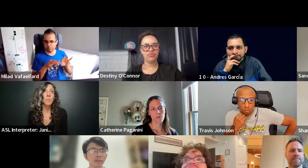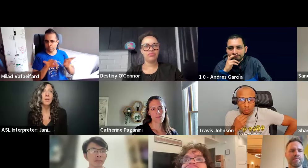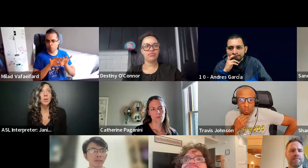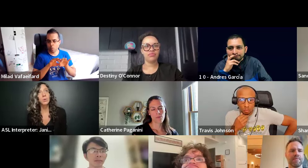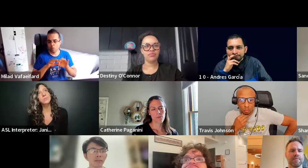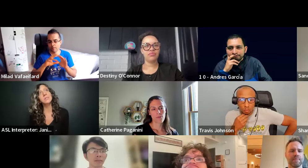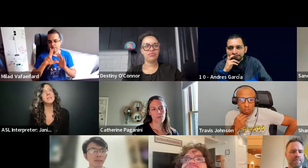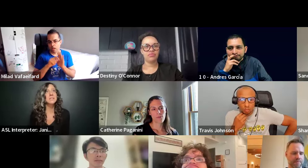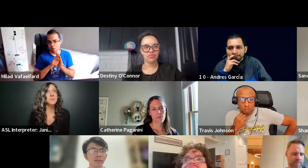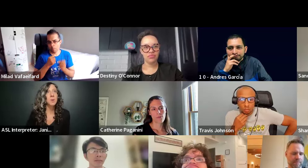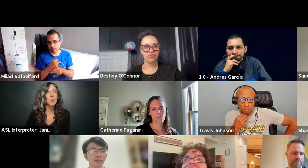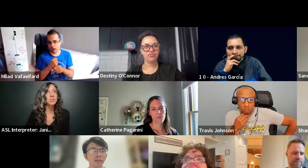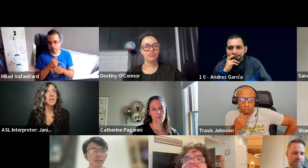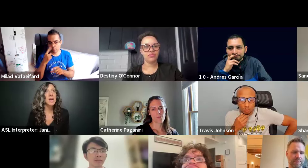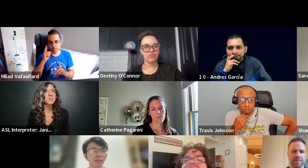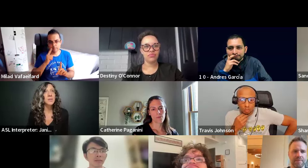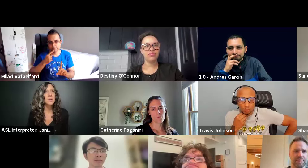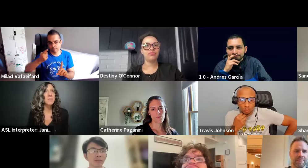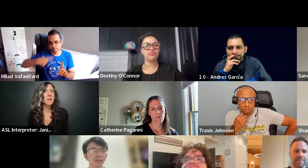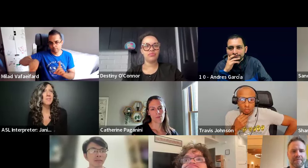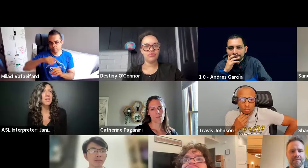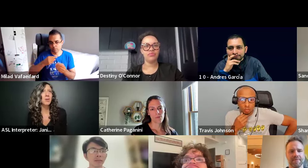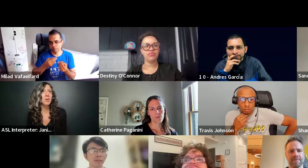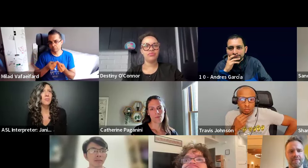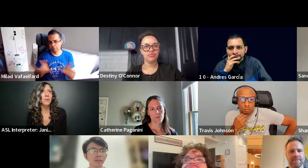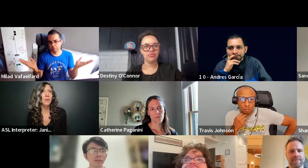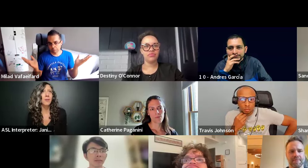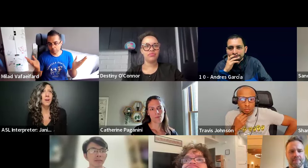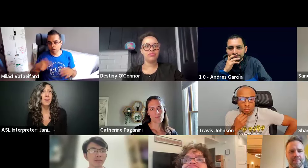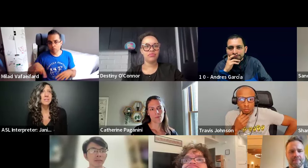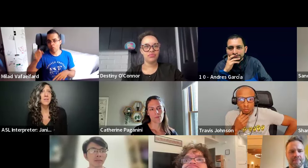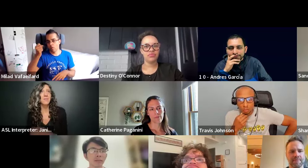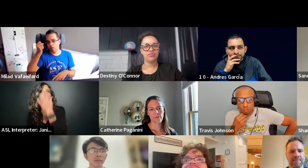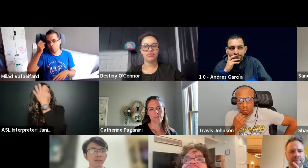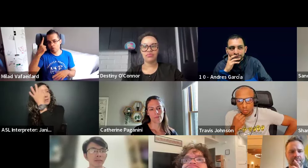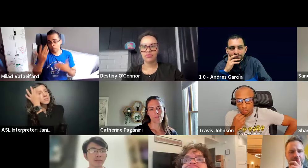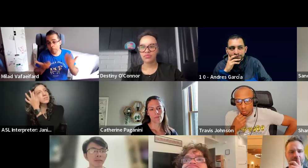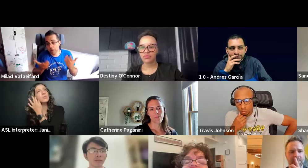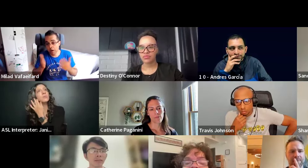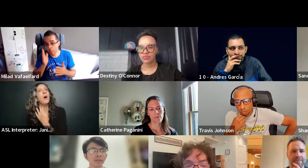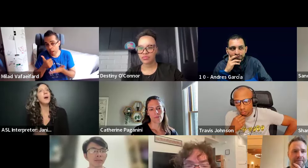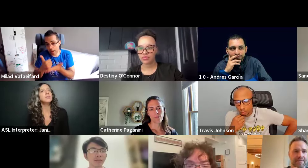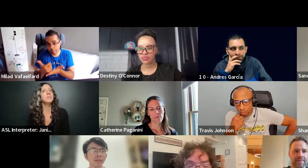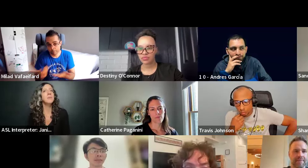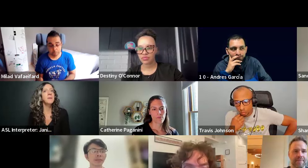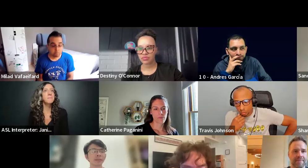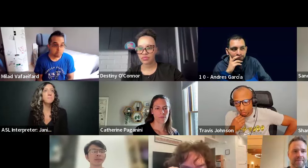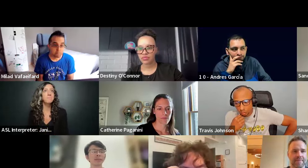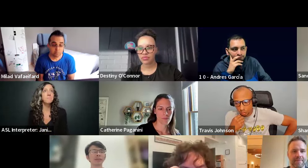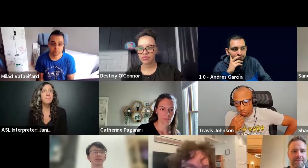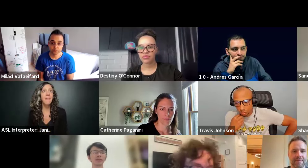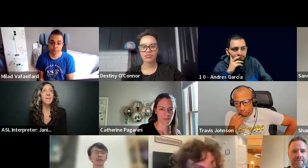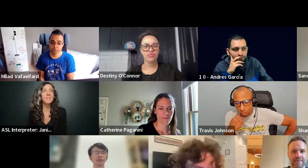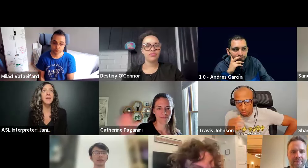um, are open or closed things that need to be merged. And so I think we can make a video for our deaf peers to watch and maybe